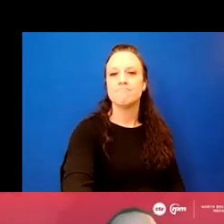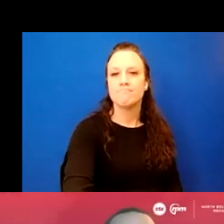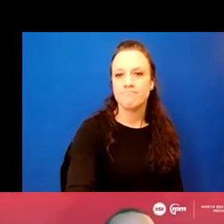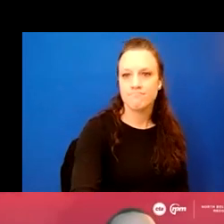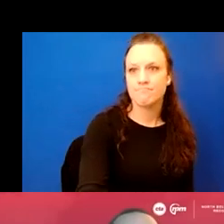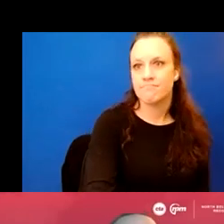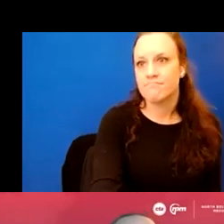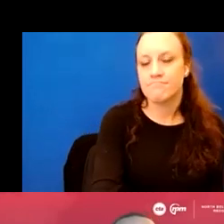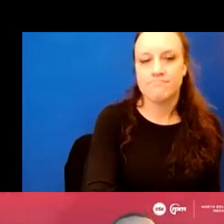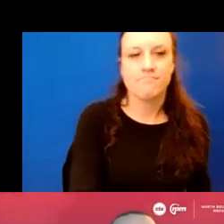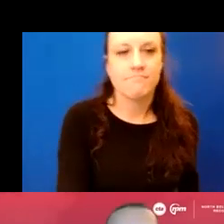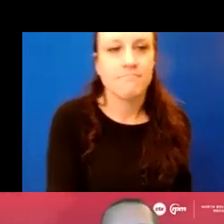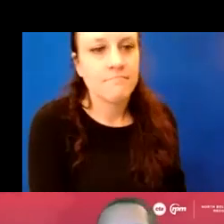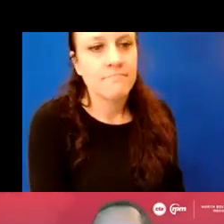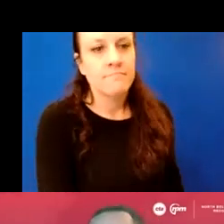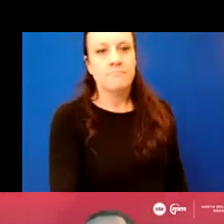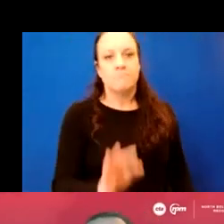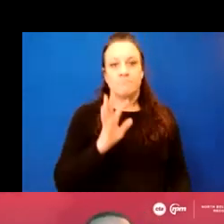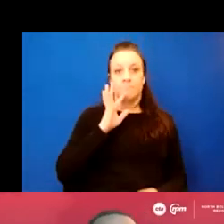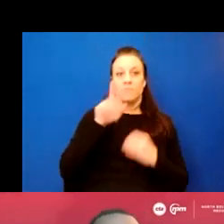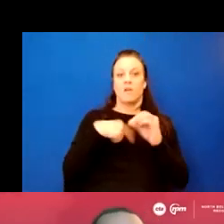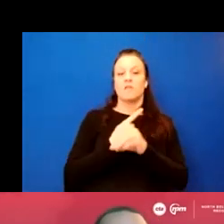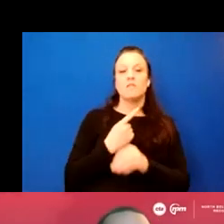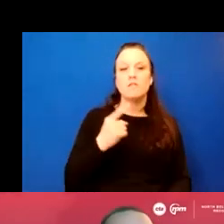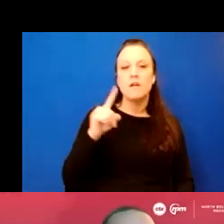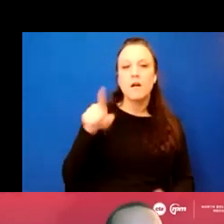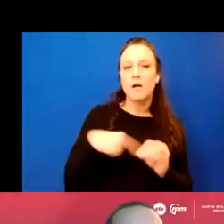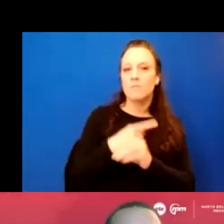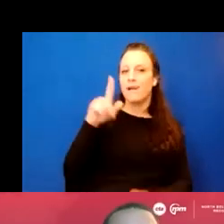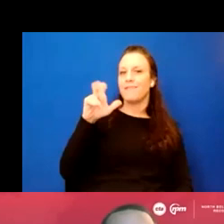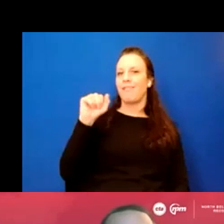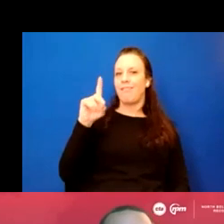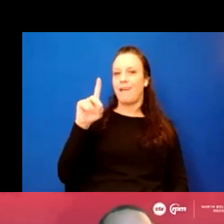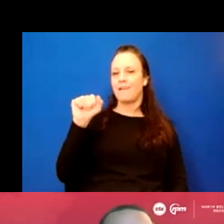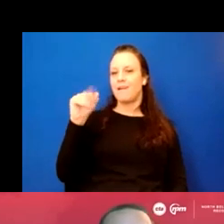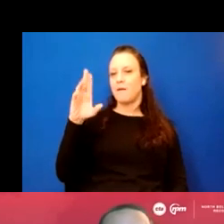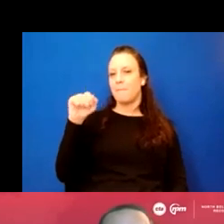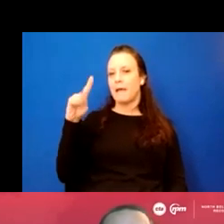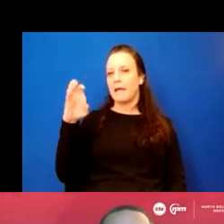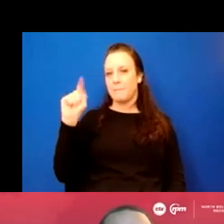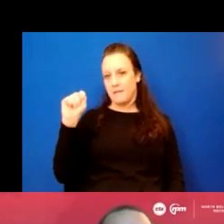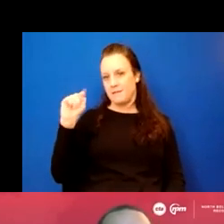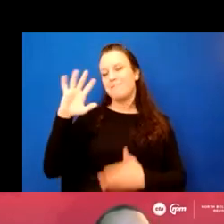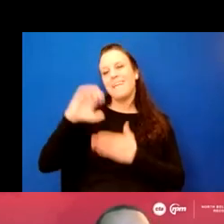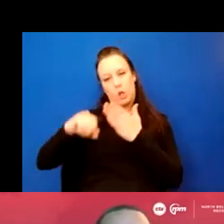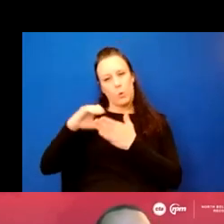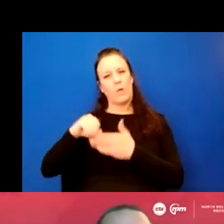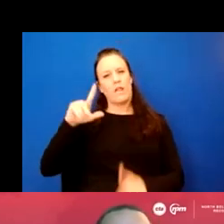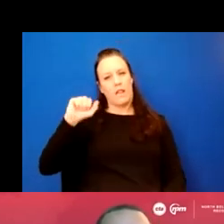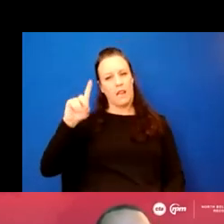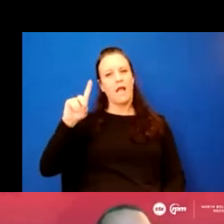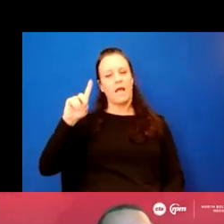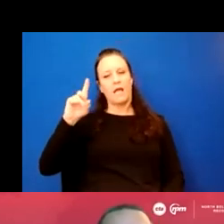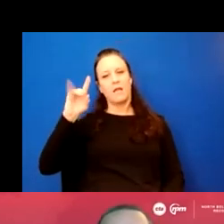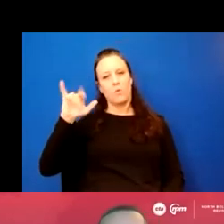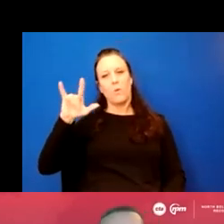Uh, it talks about the lead abatement work that goes on during the, during the structure. Um, it includes removal, all the lead based paint from